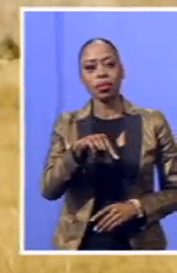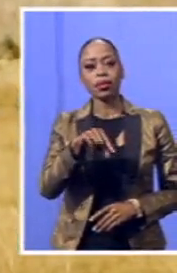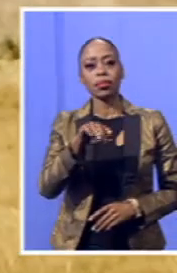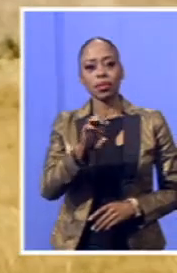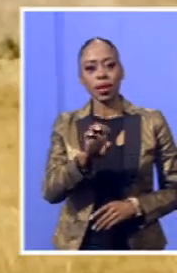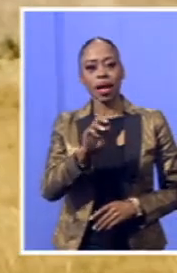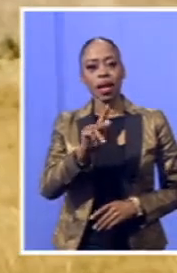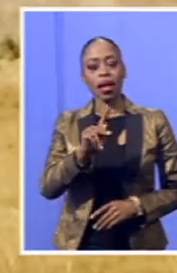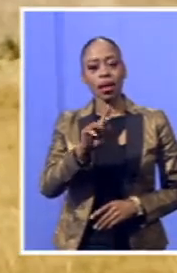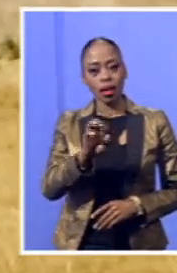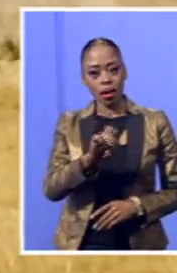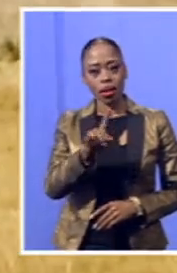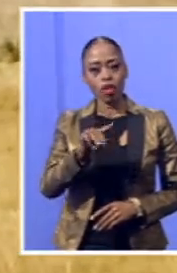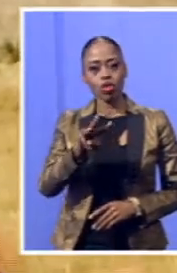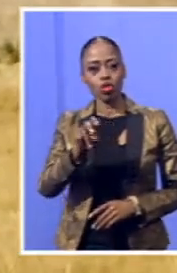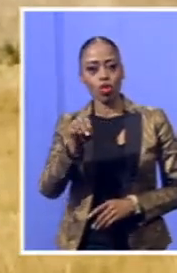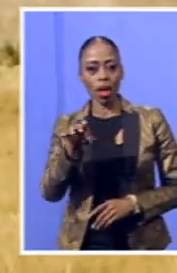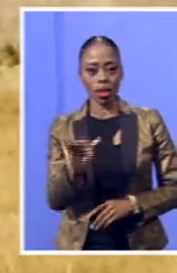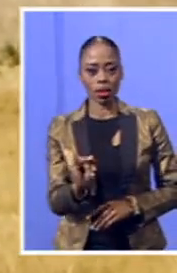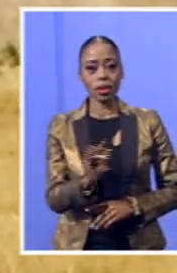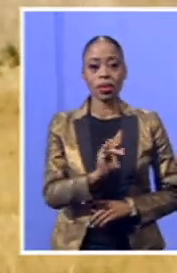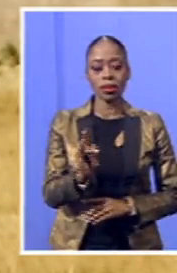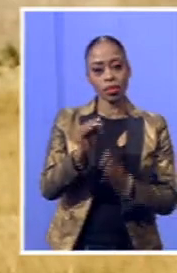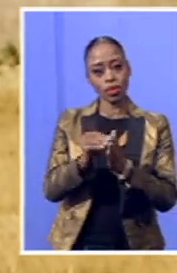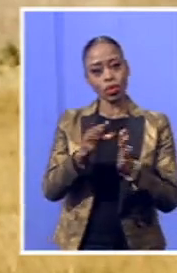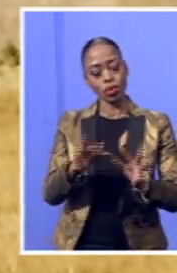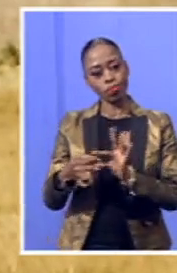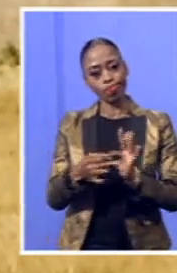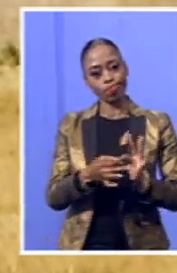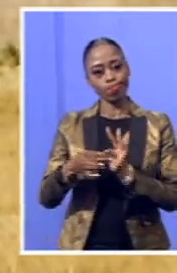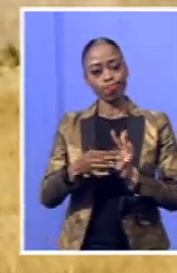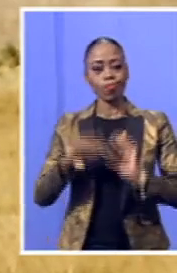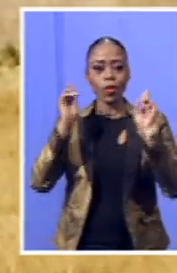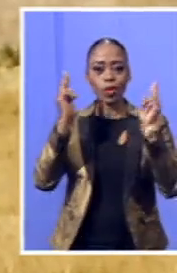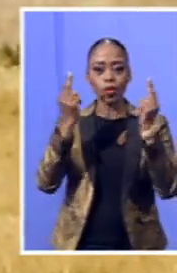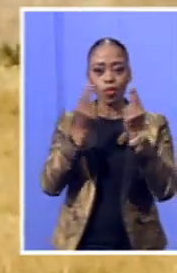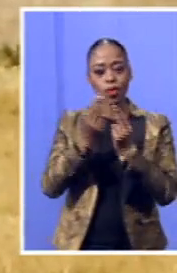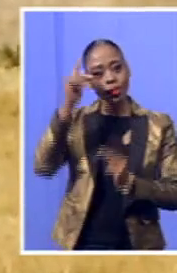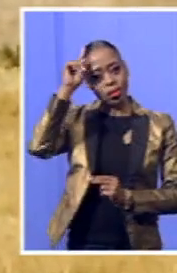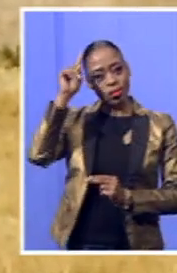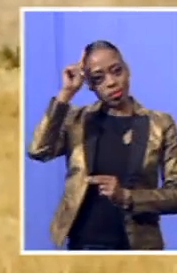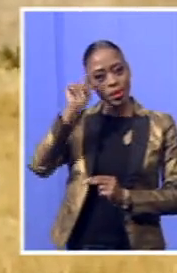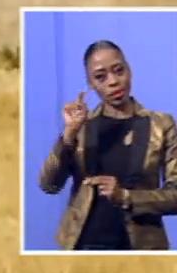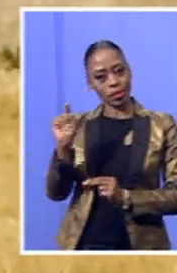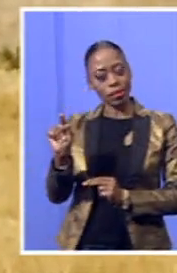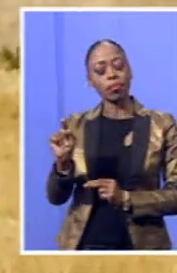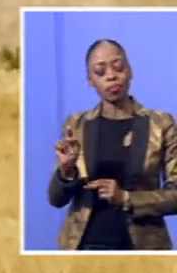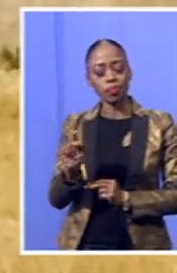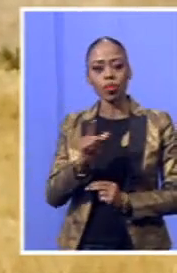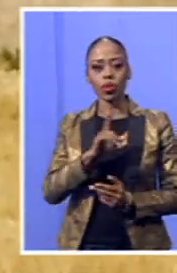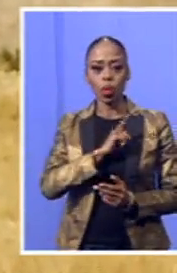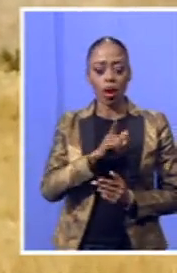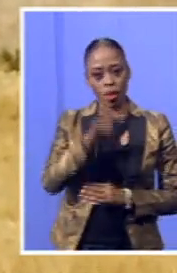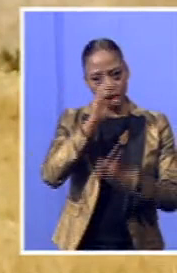learners are also assisted. They are working together with the University of Nelson Mandela University